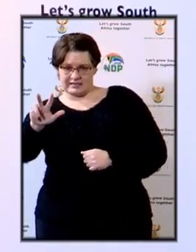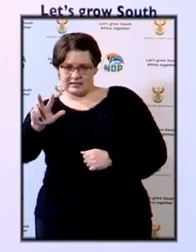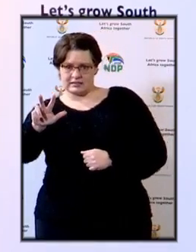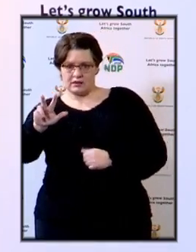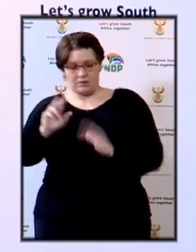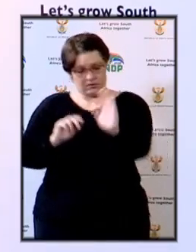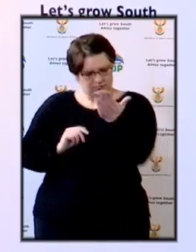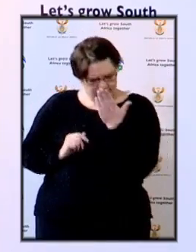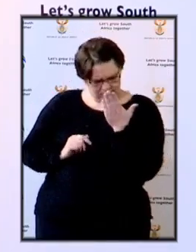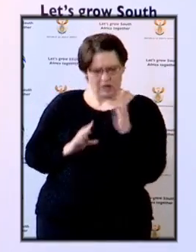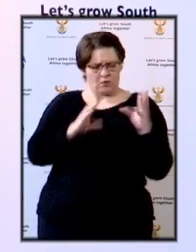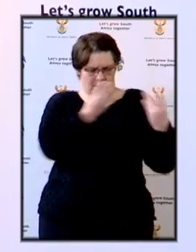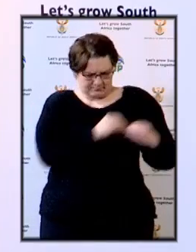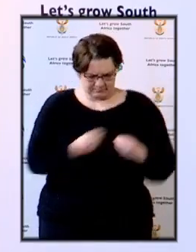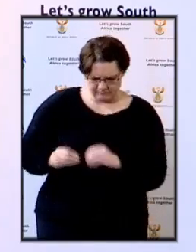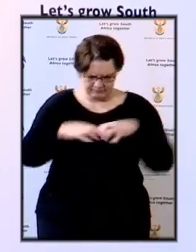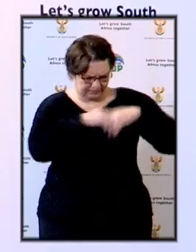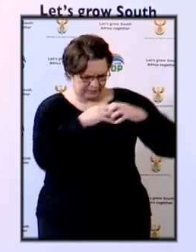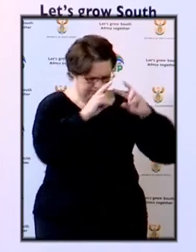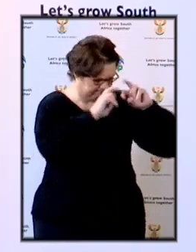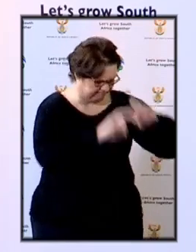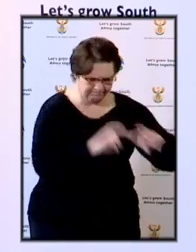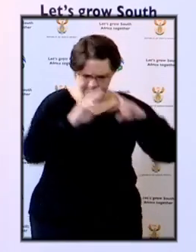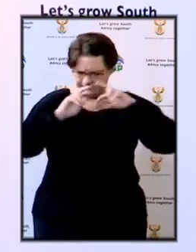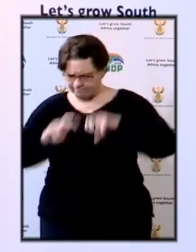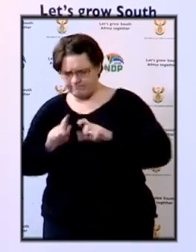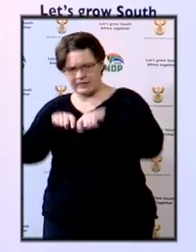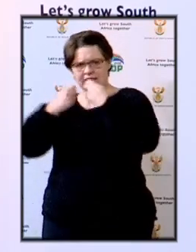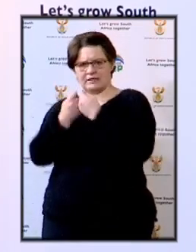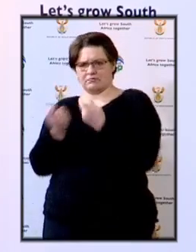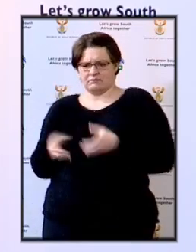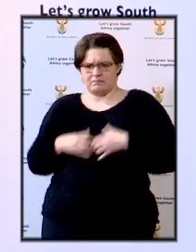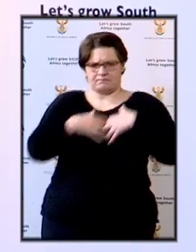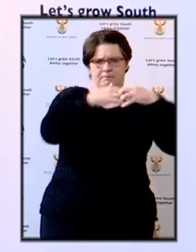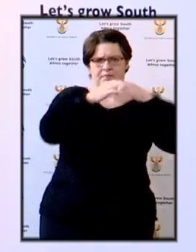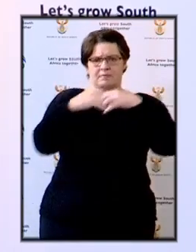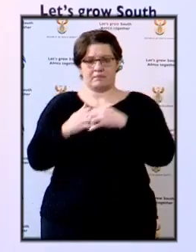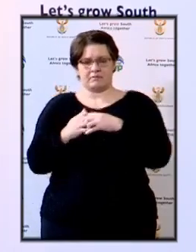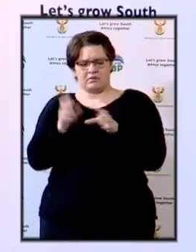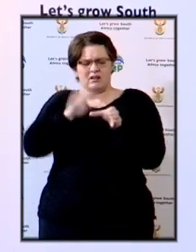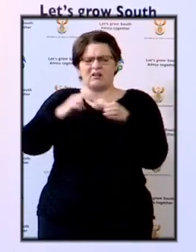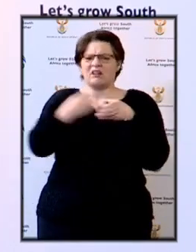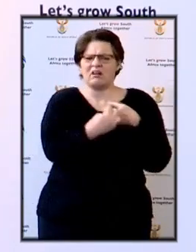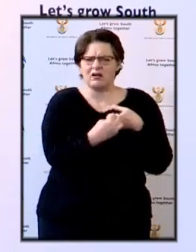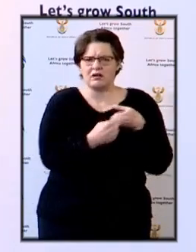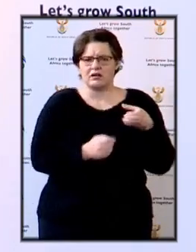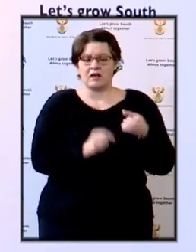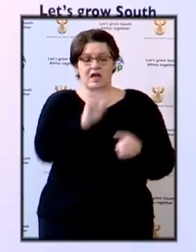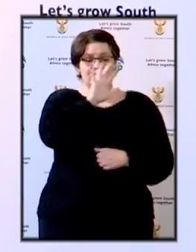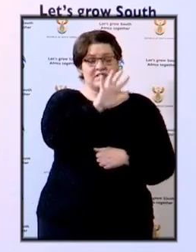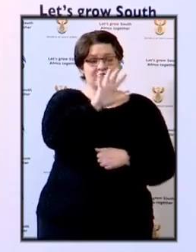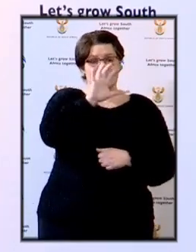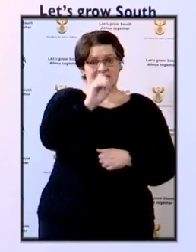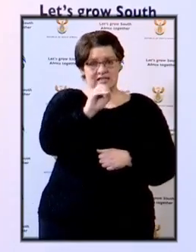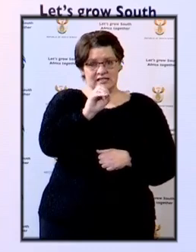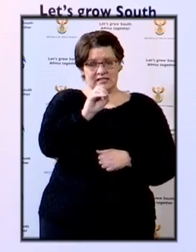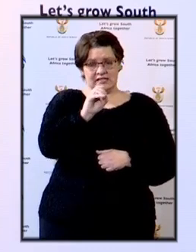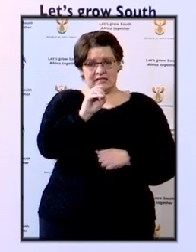immediately started putting together an investigation team consisting of 15